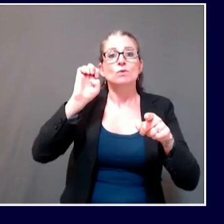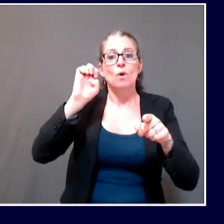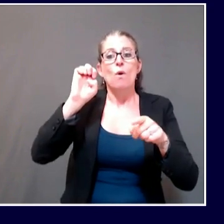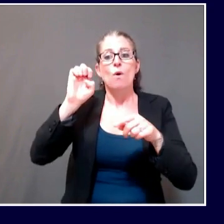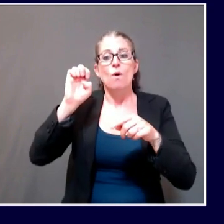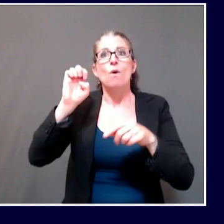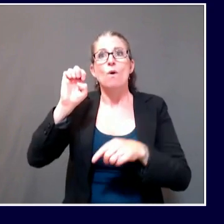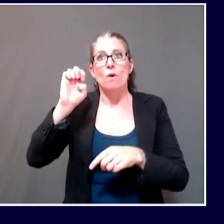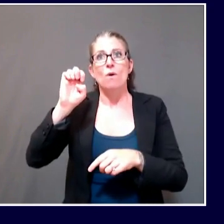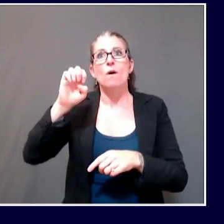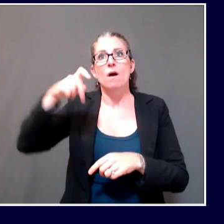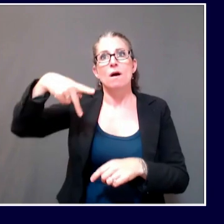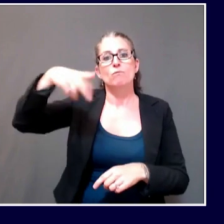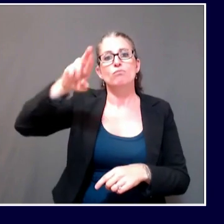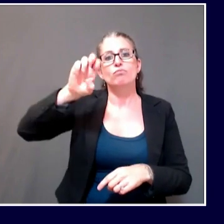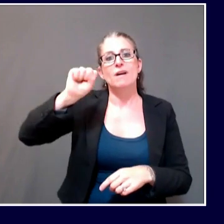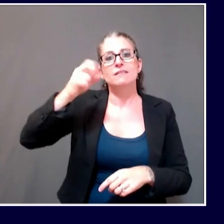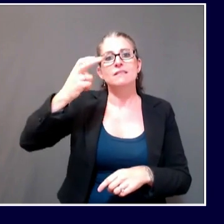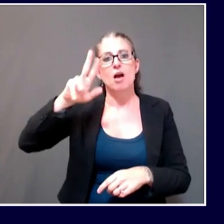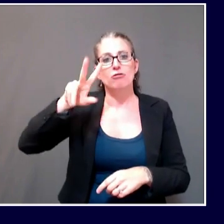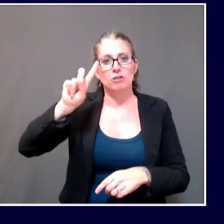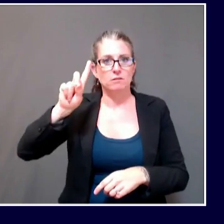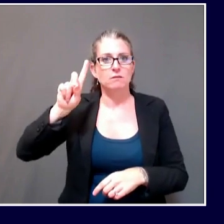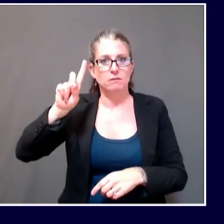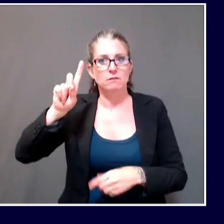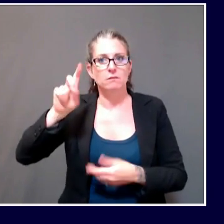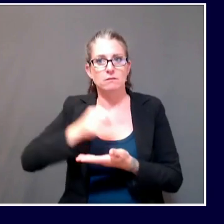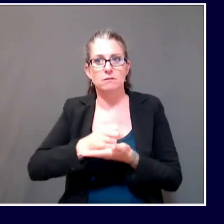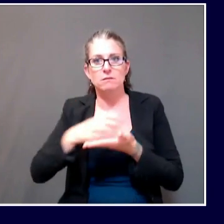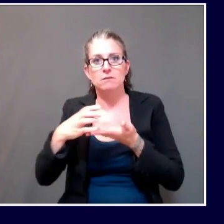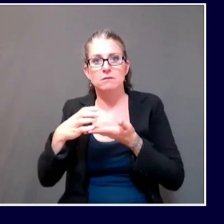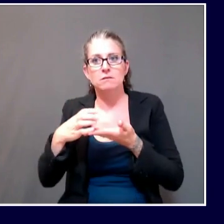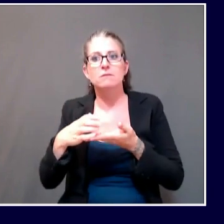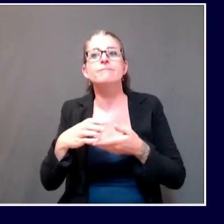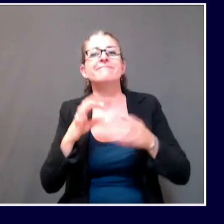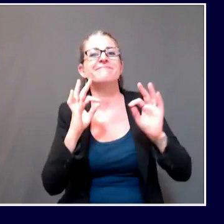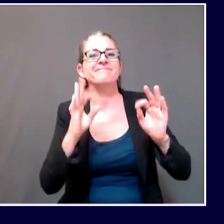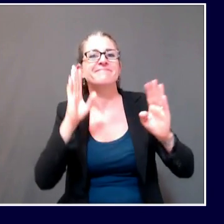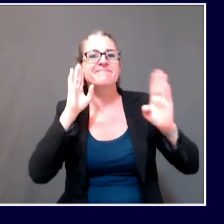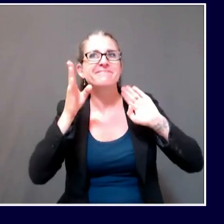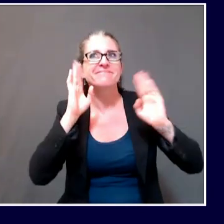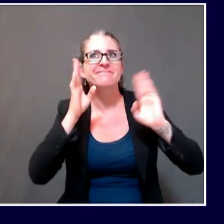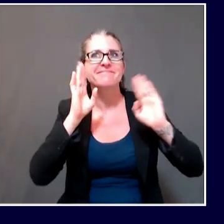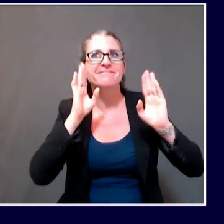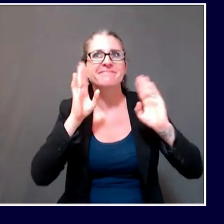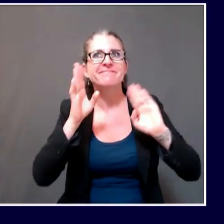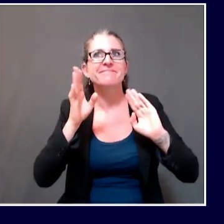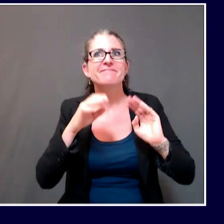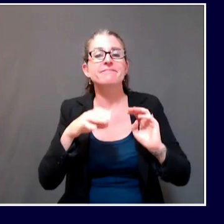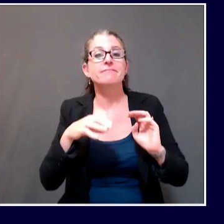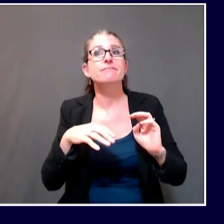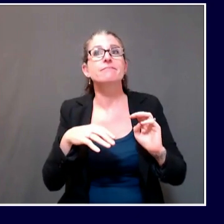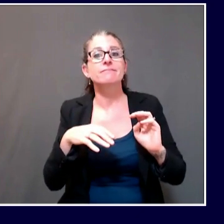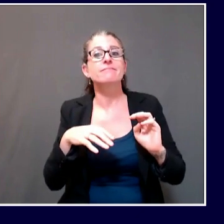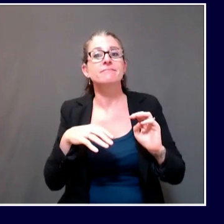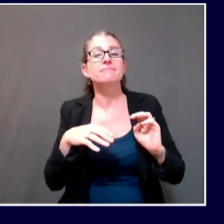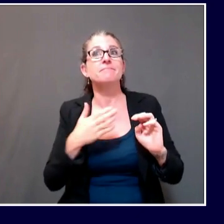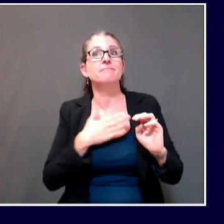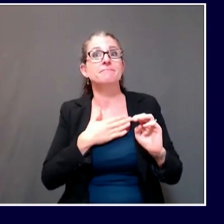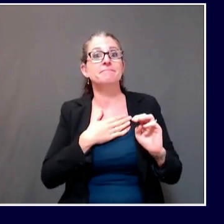Yes. Hi. Thanks for taking our questions. My first question is to Governor Mills.